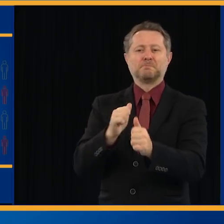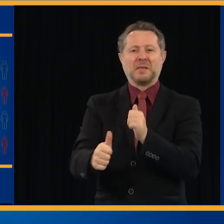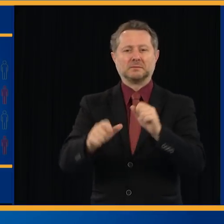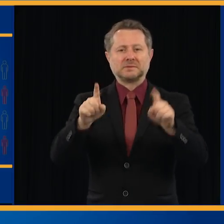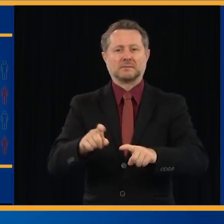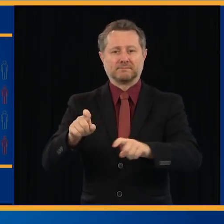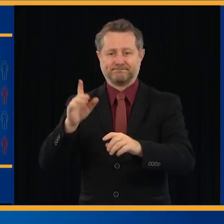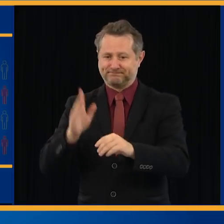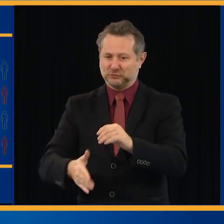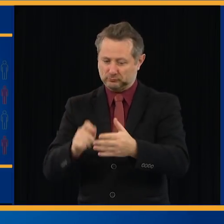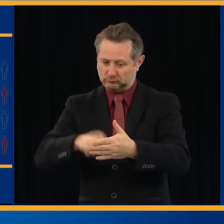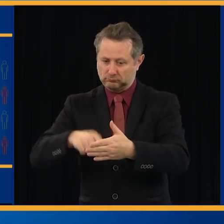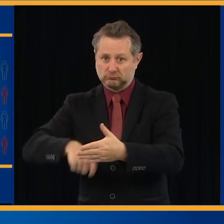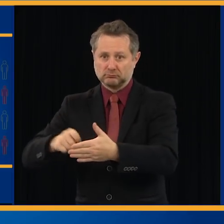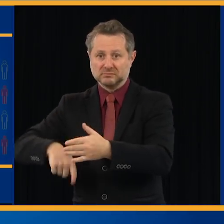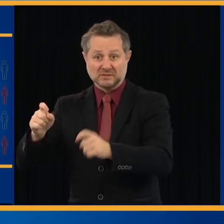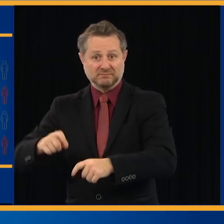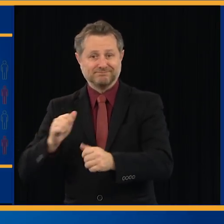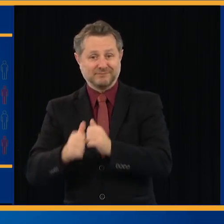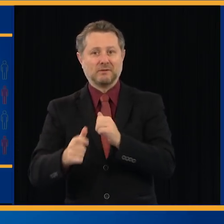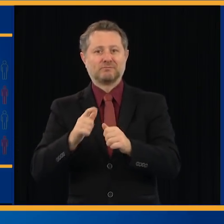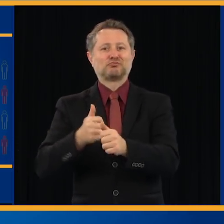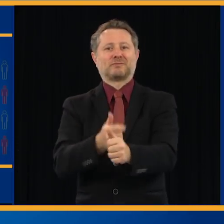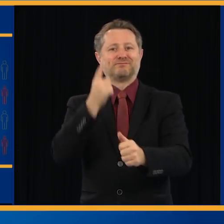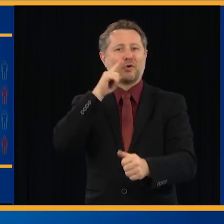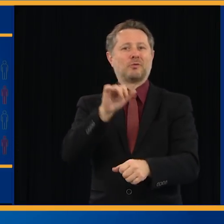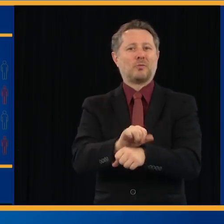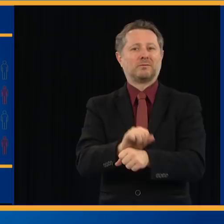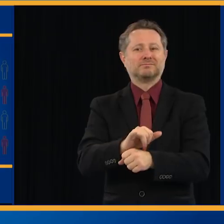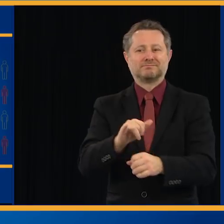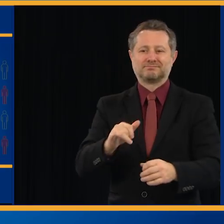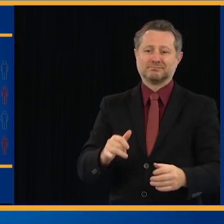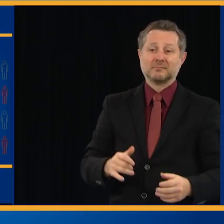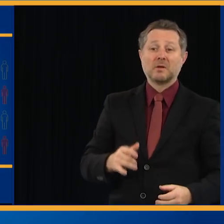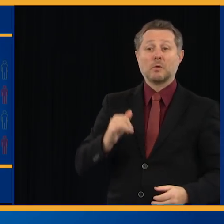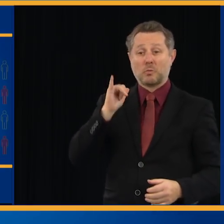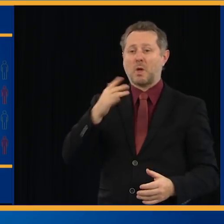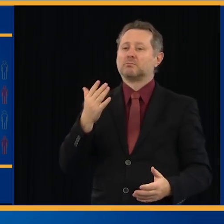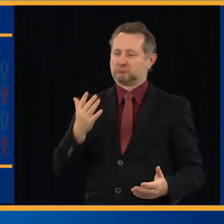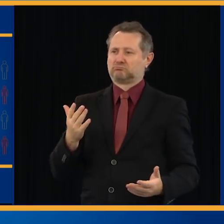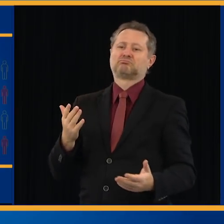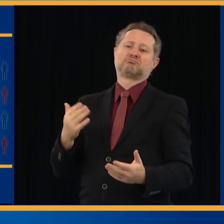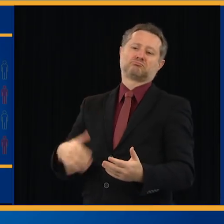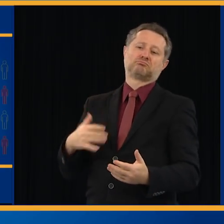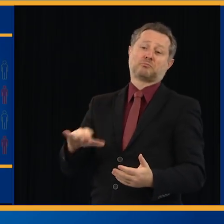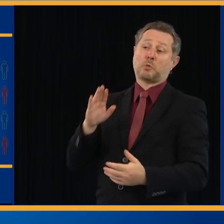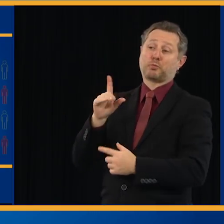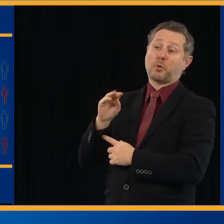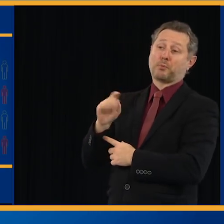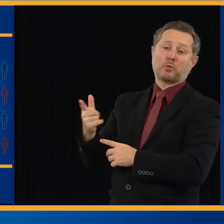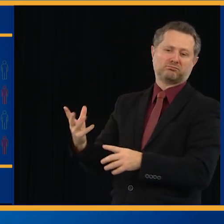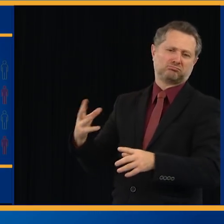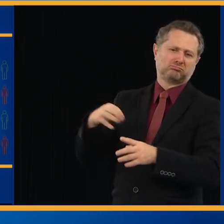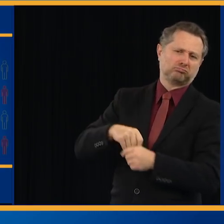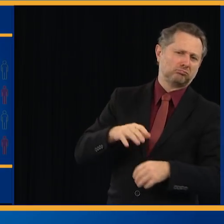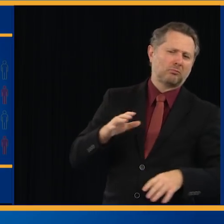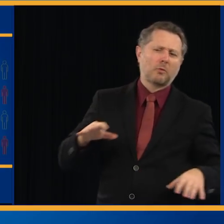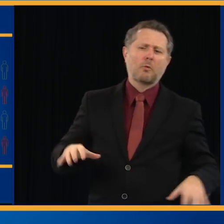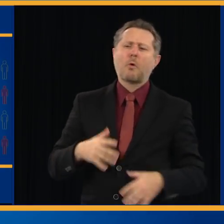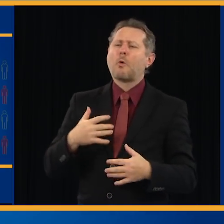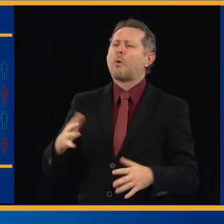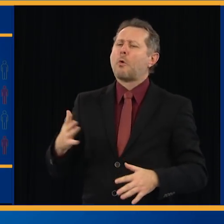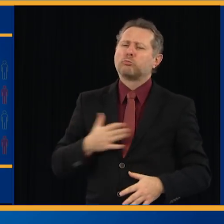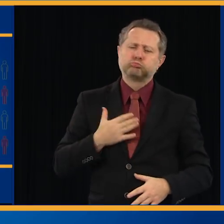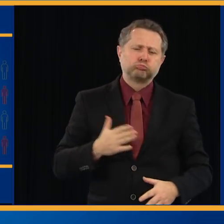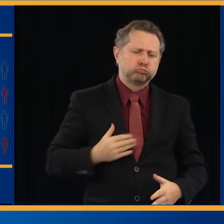why Mayor Bloomberg's involvement and his generosity here is so important. And we want to offer a big